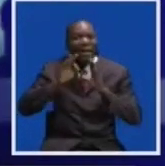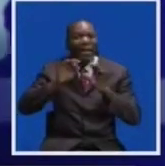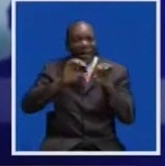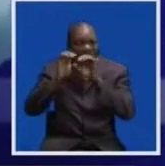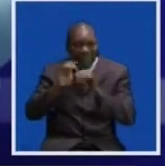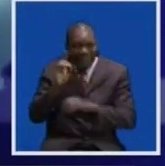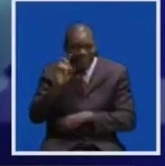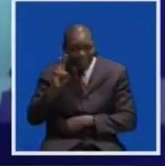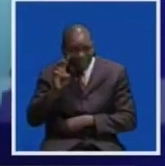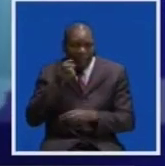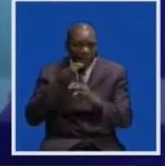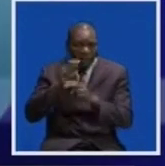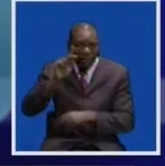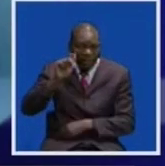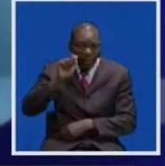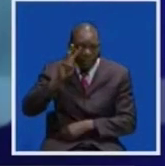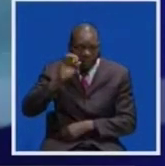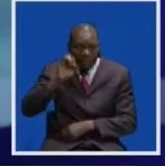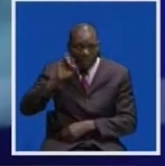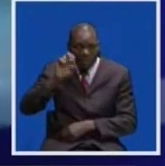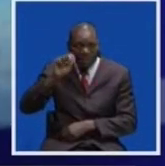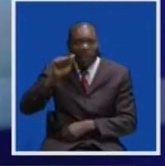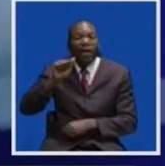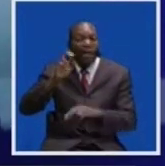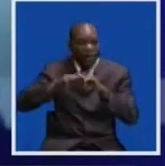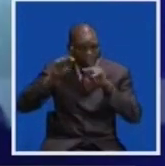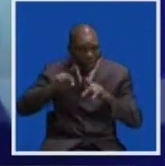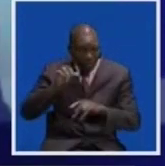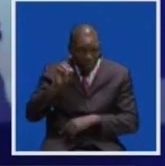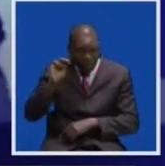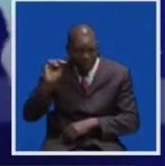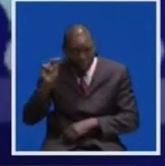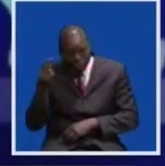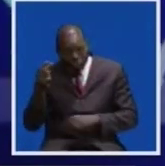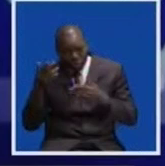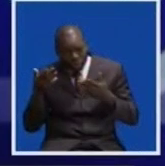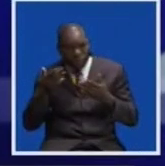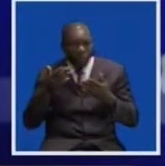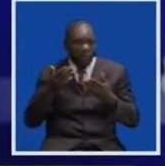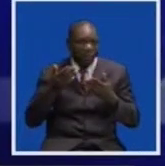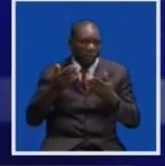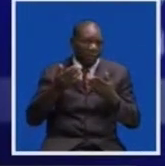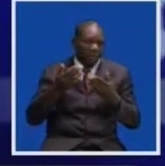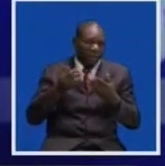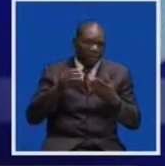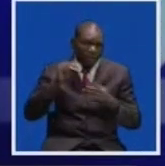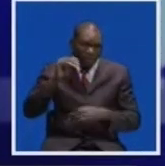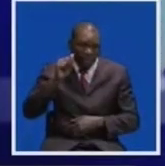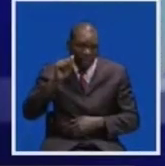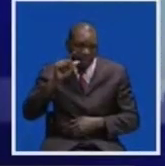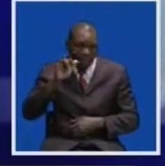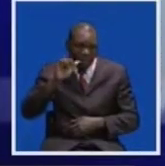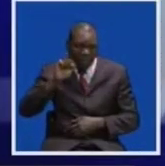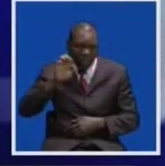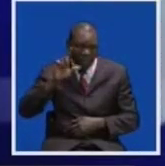who is also district disaster management and mitigation unit chairperson and district health director, Tino Malicello,